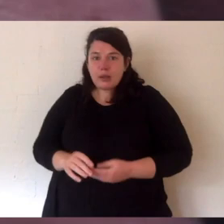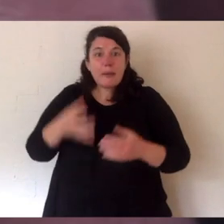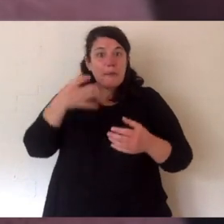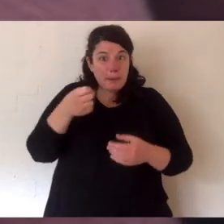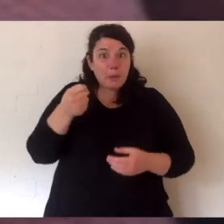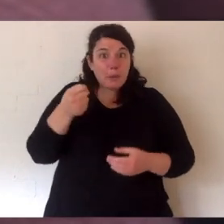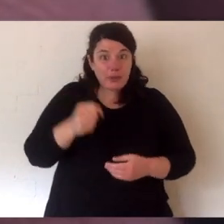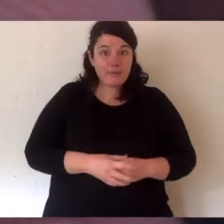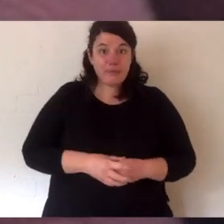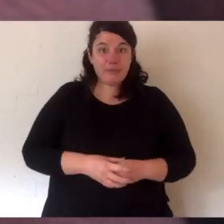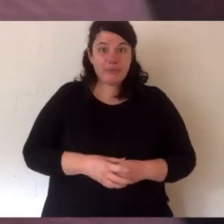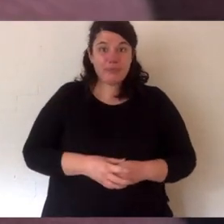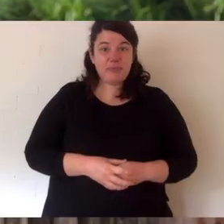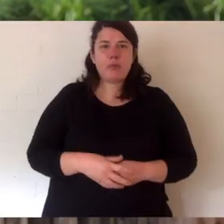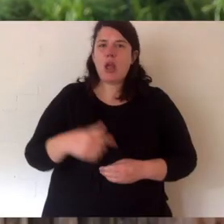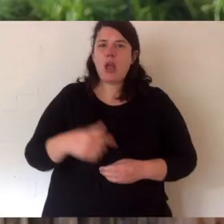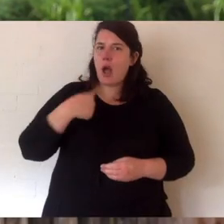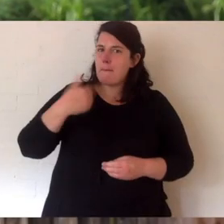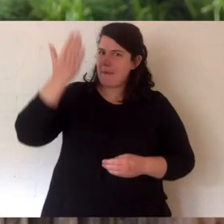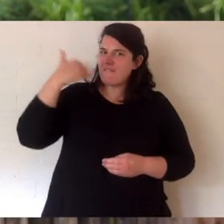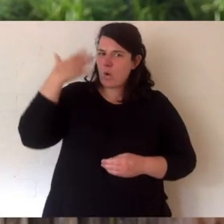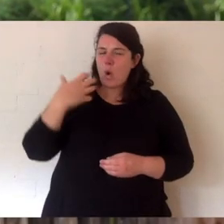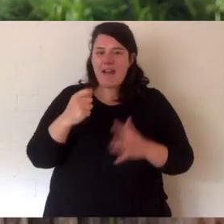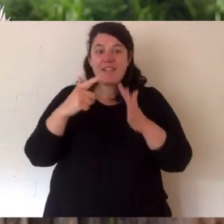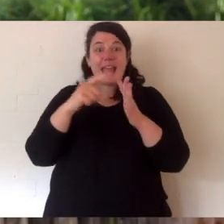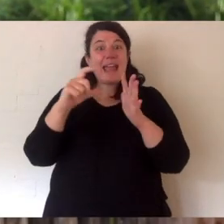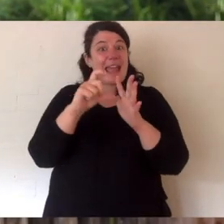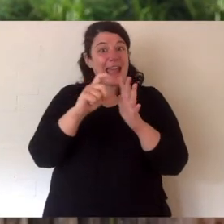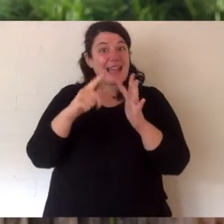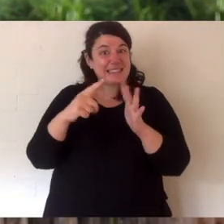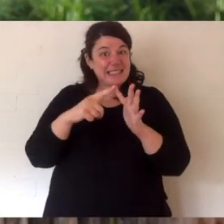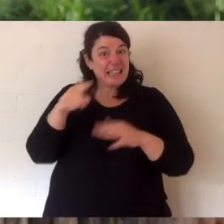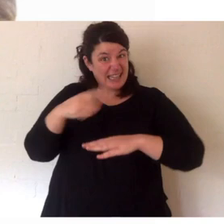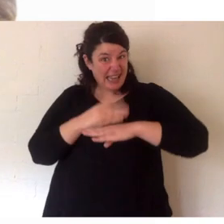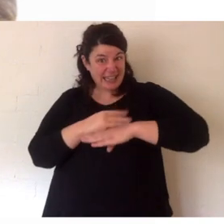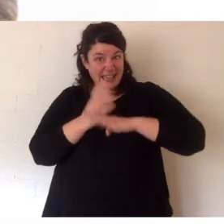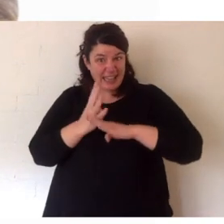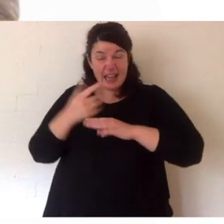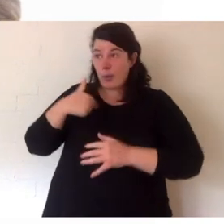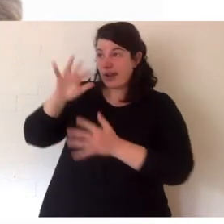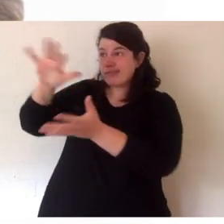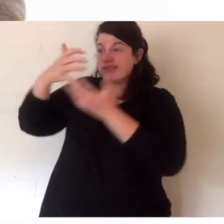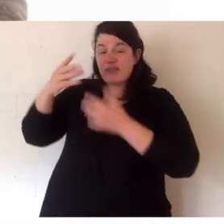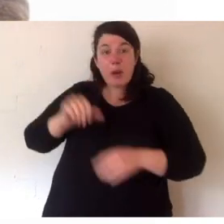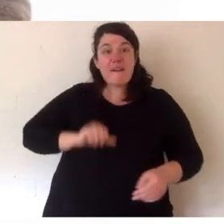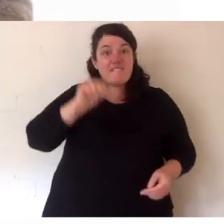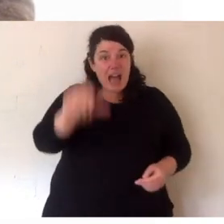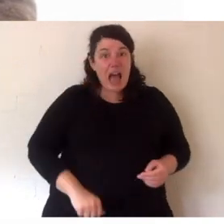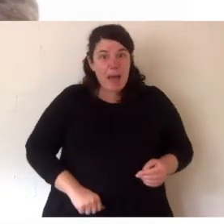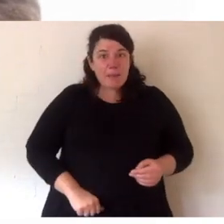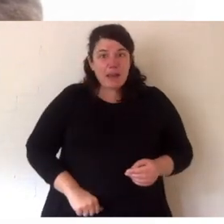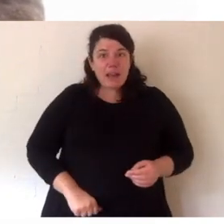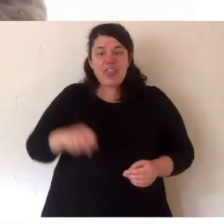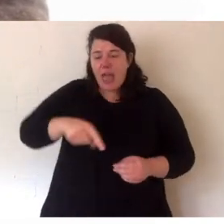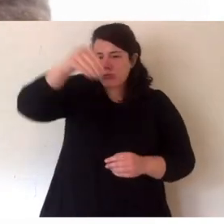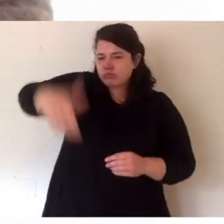on its mum's belly and little bits of milk come out. Now, I had a little mate, Eddie the Echidna. And Eddie was rescued from a